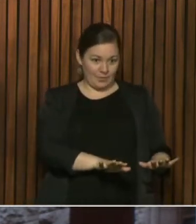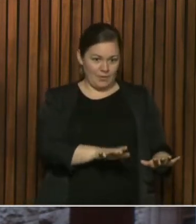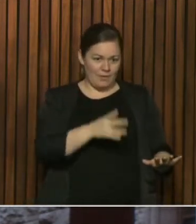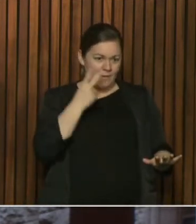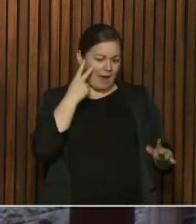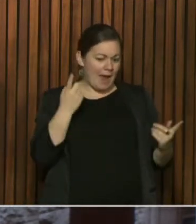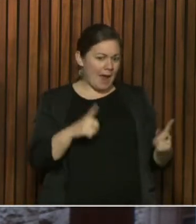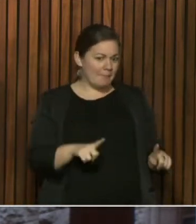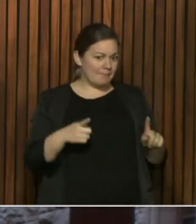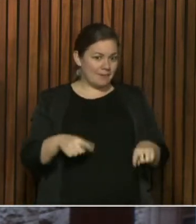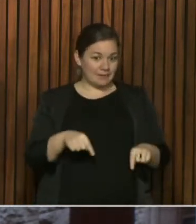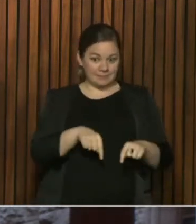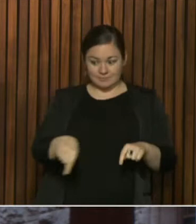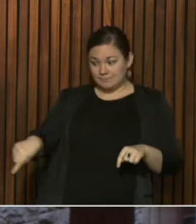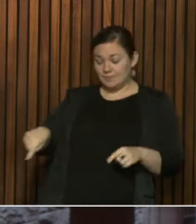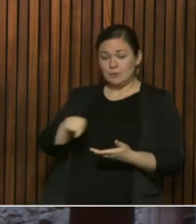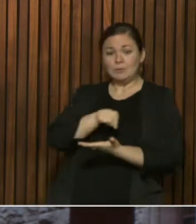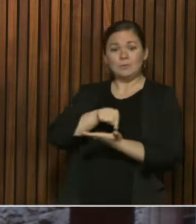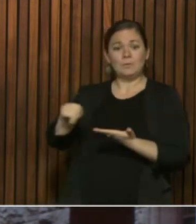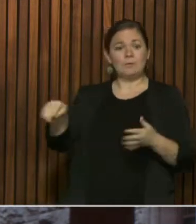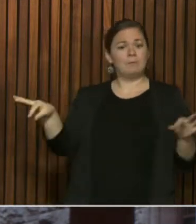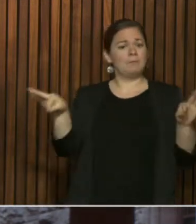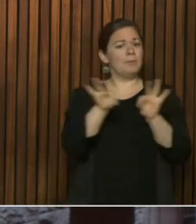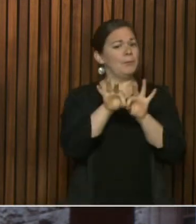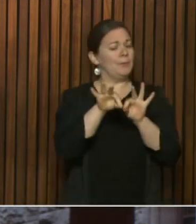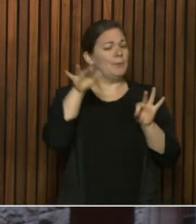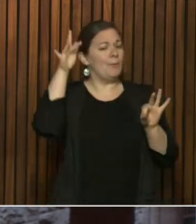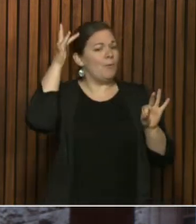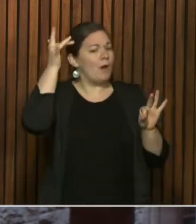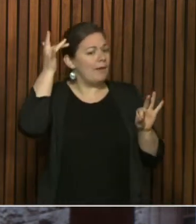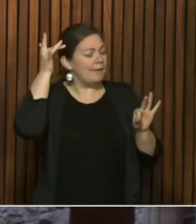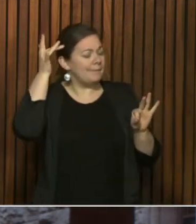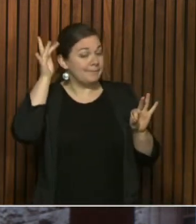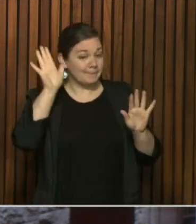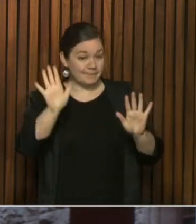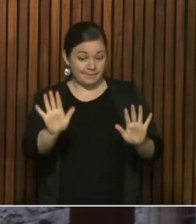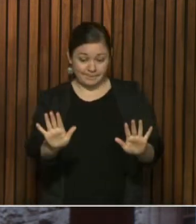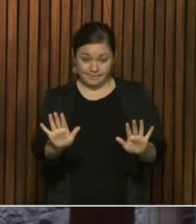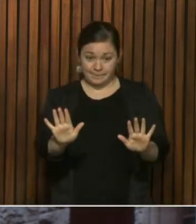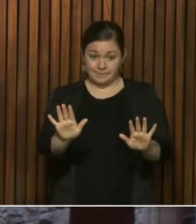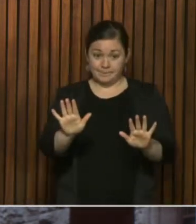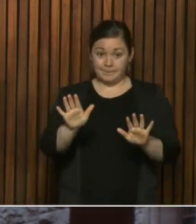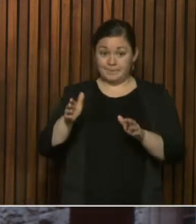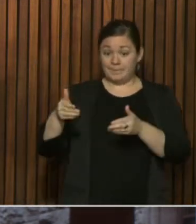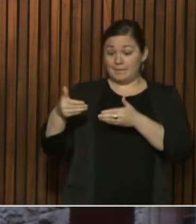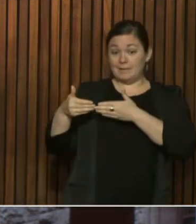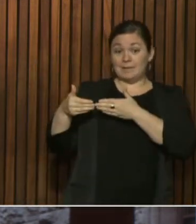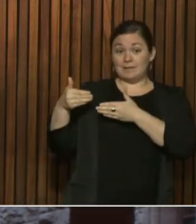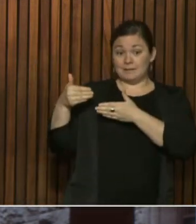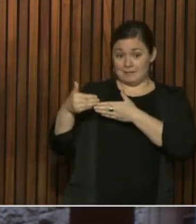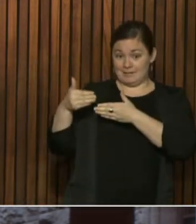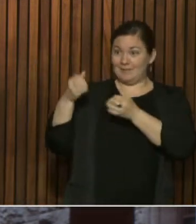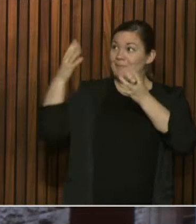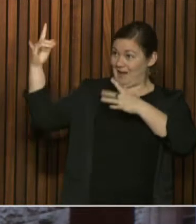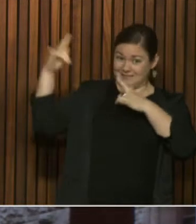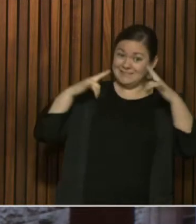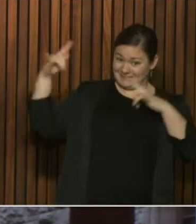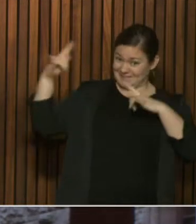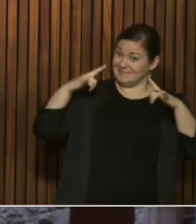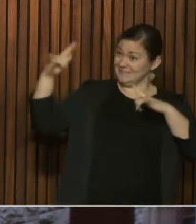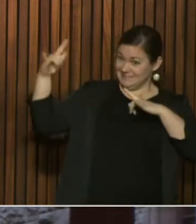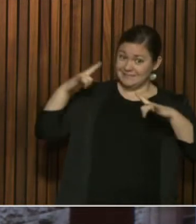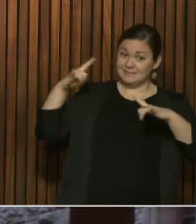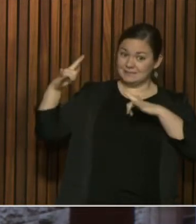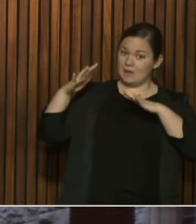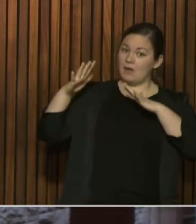as we ease out of the period of time when we had a lot of people returning to